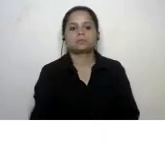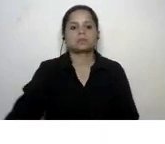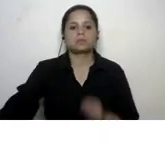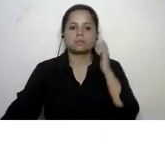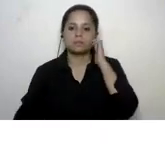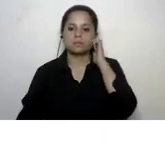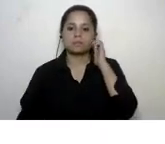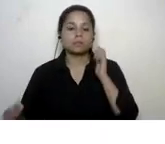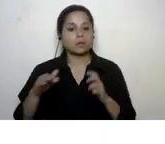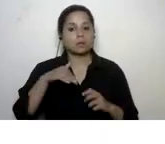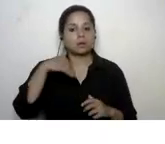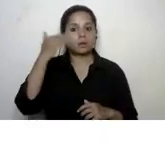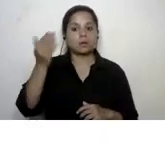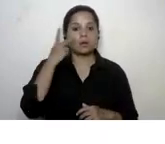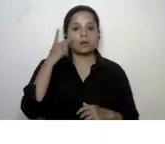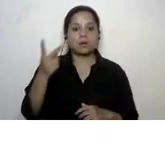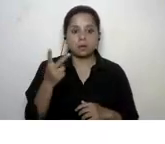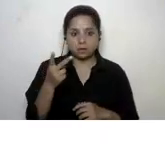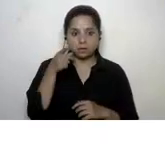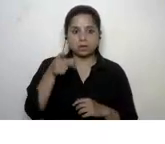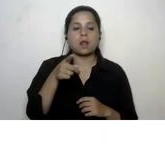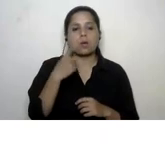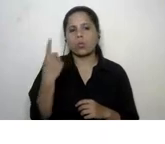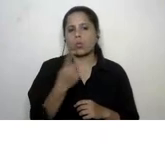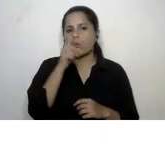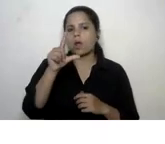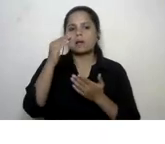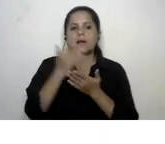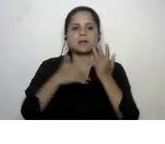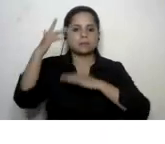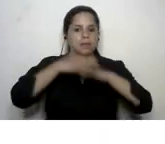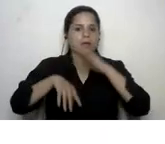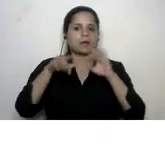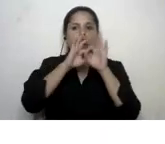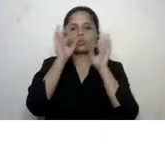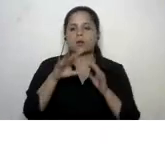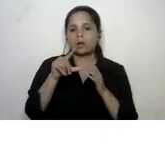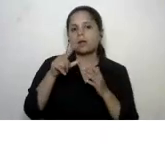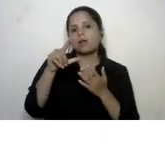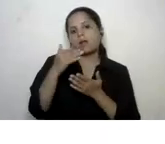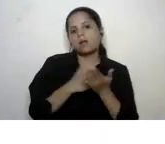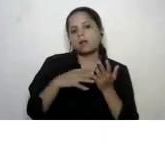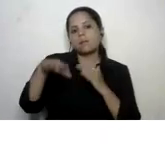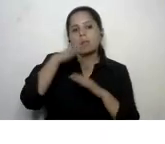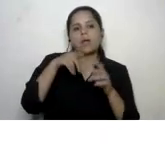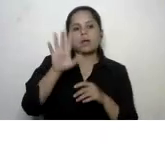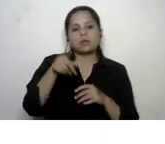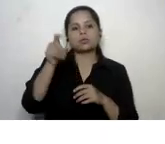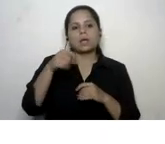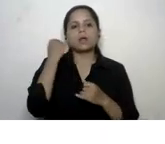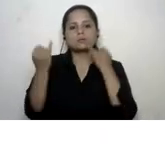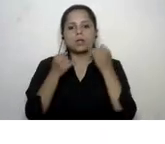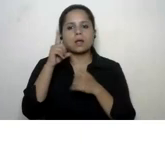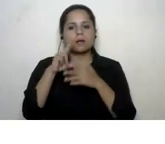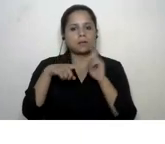is uh again a standalone lesson plan which is again a ready-made lesson plan and you can look at the link for this it's